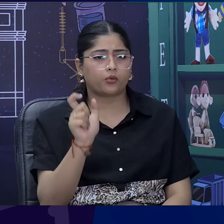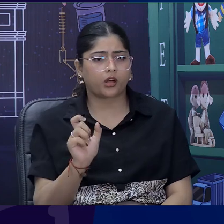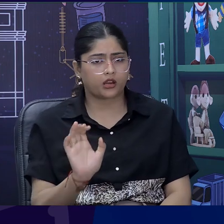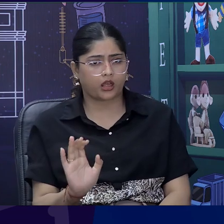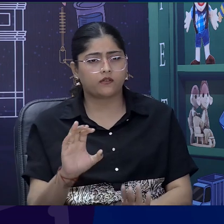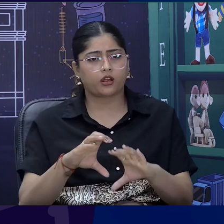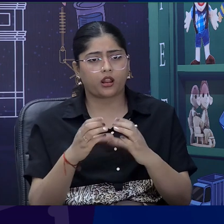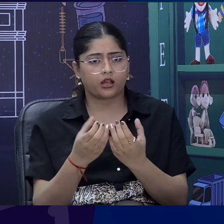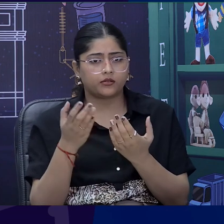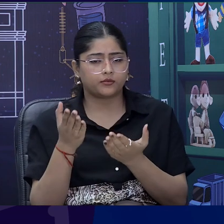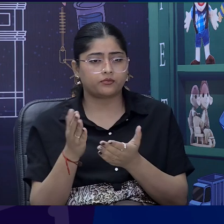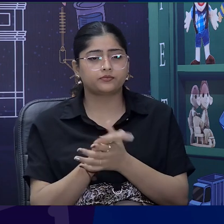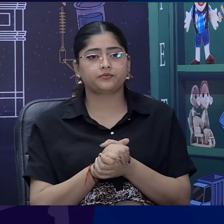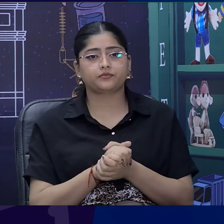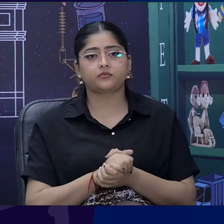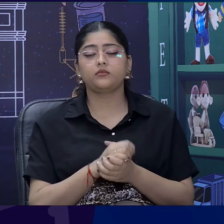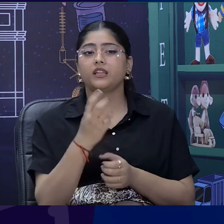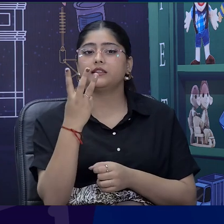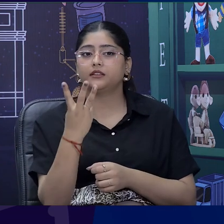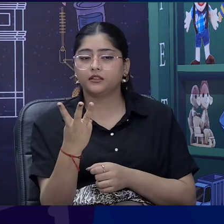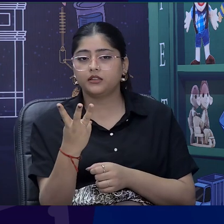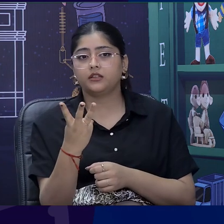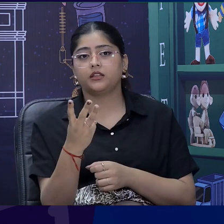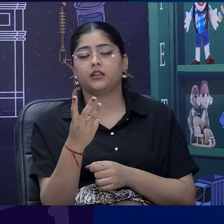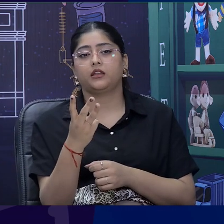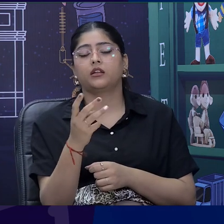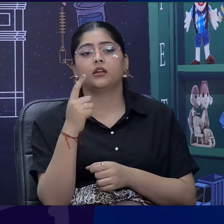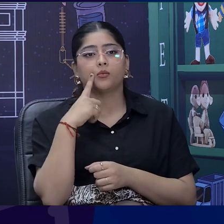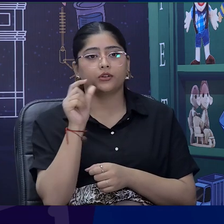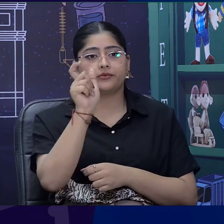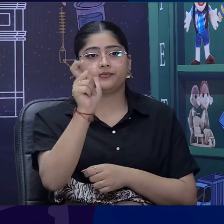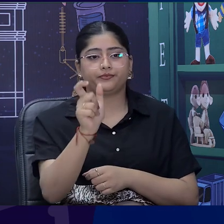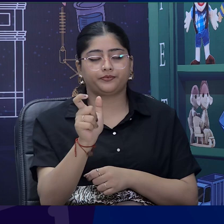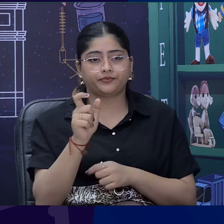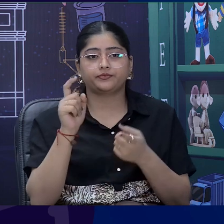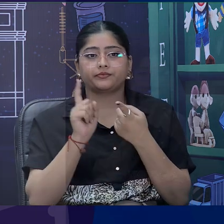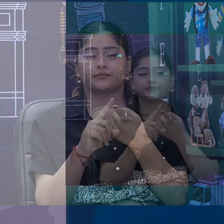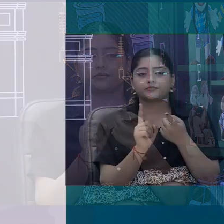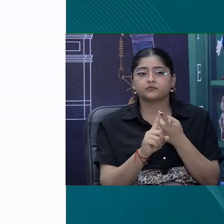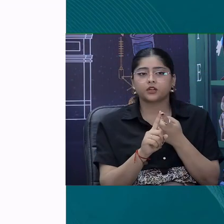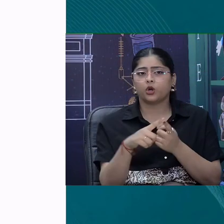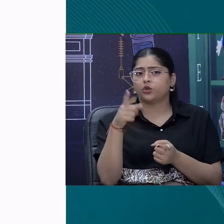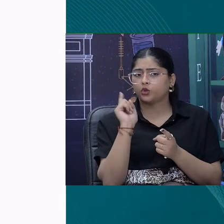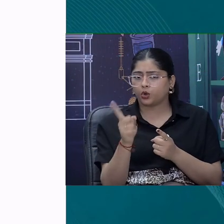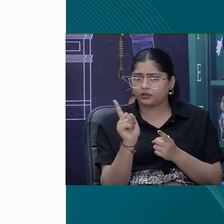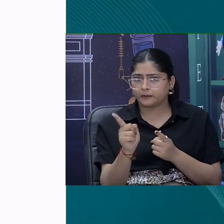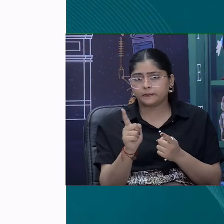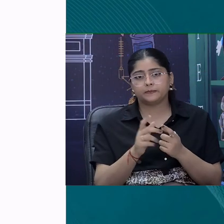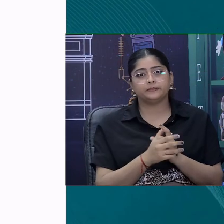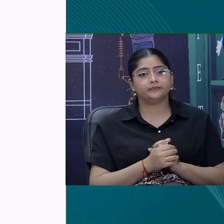session right. Now, as usual we have three keywords for the session, dear learners and viewers. Our first keyword is naughty.